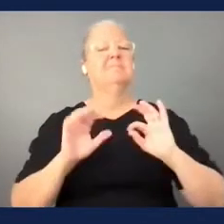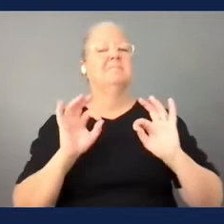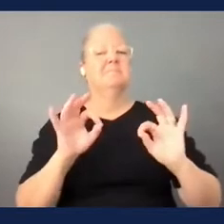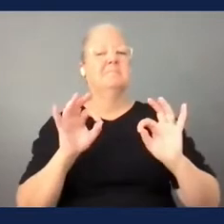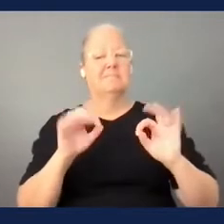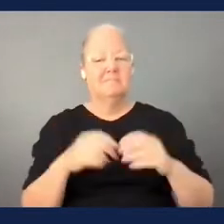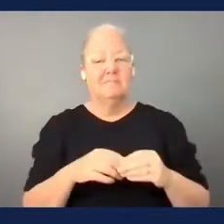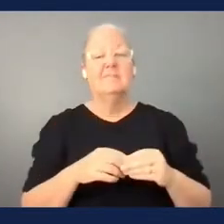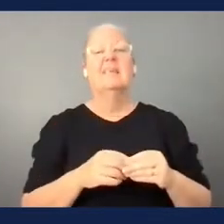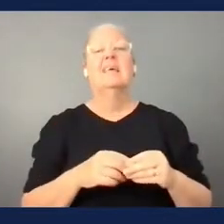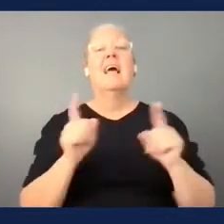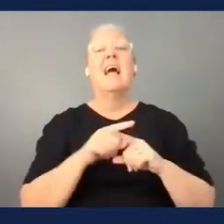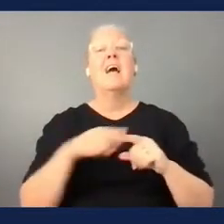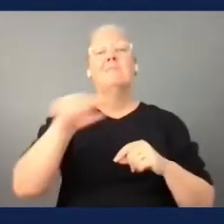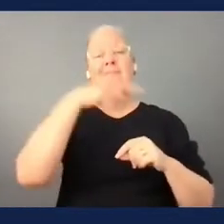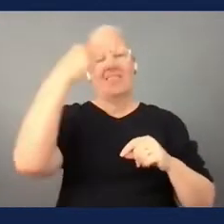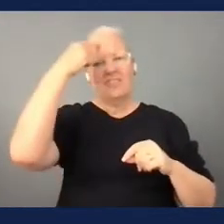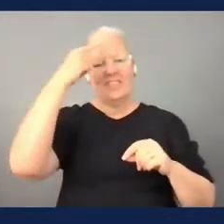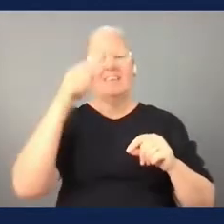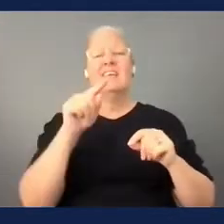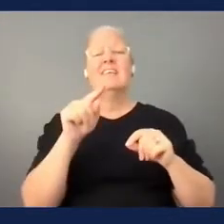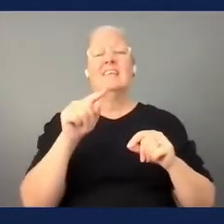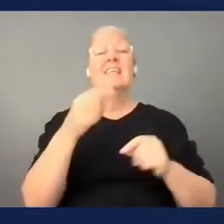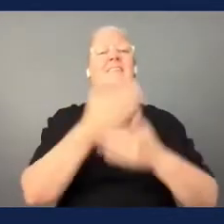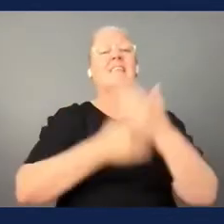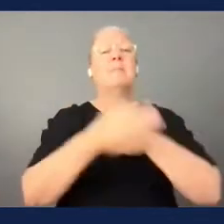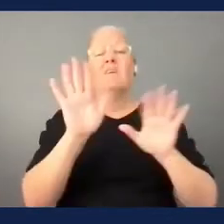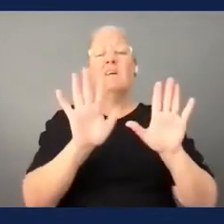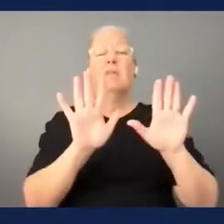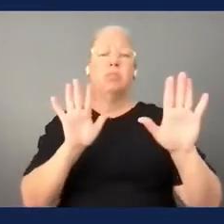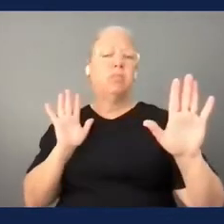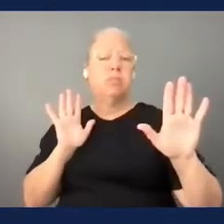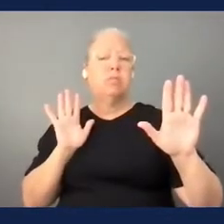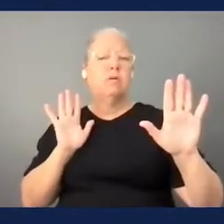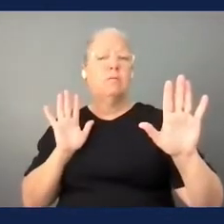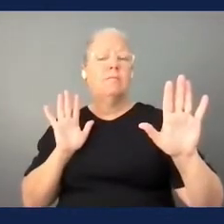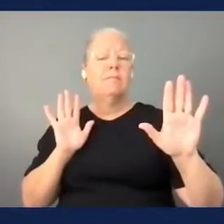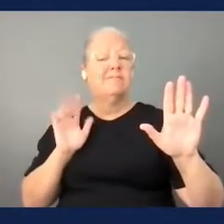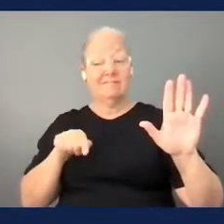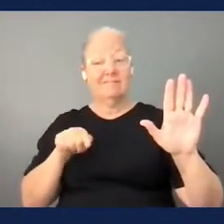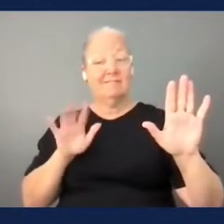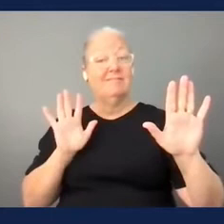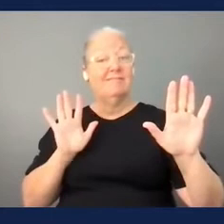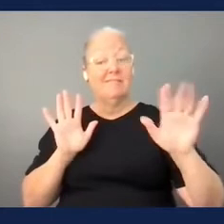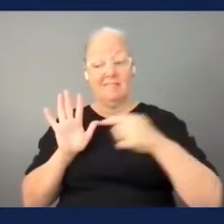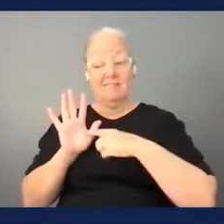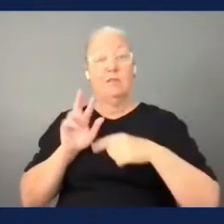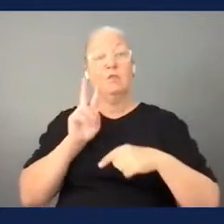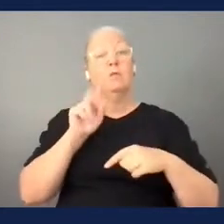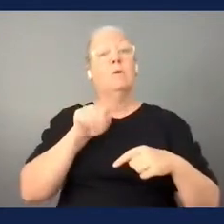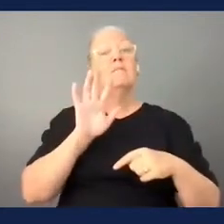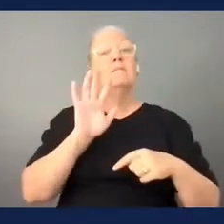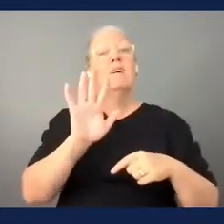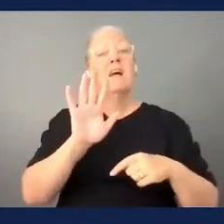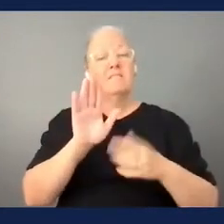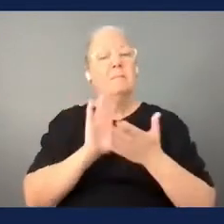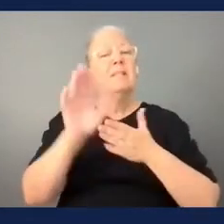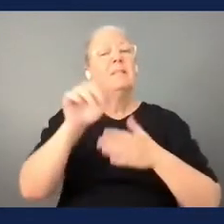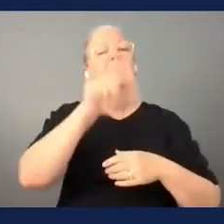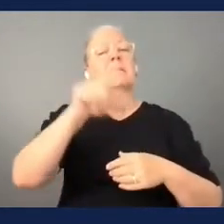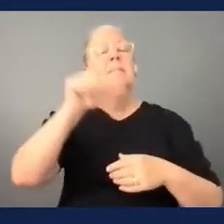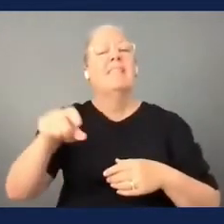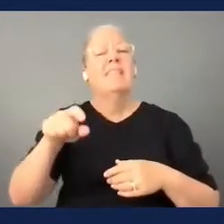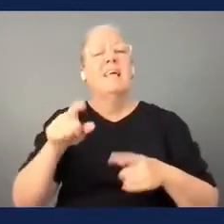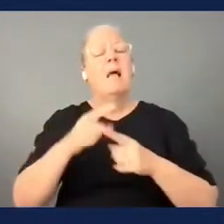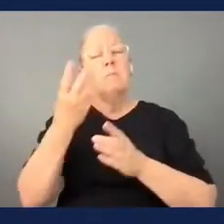one behind we were leaving behind 1.2 billion people so everyone was more than happy to get on board and like i say we've been to we've gone